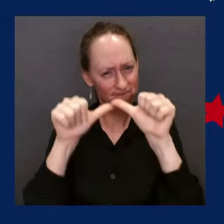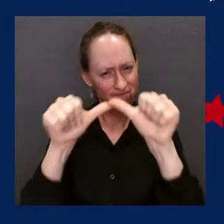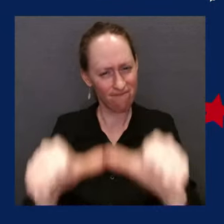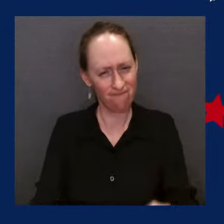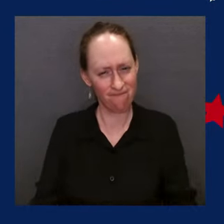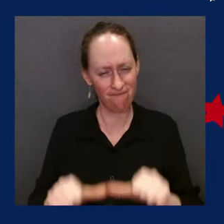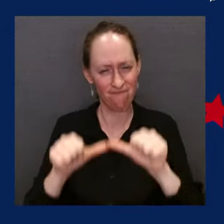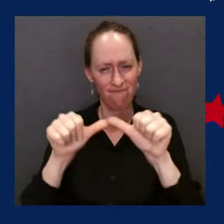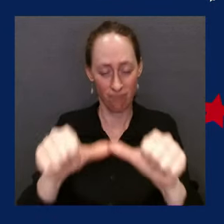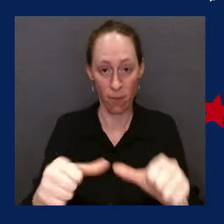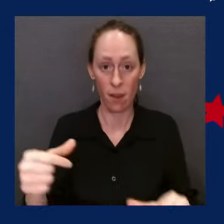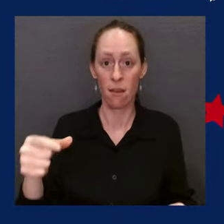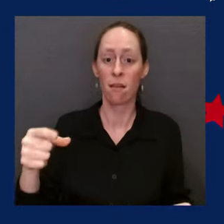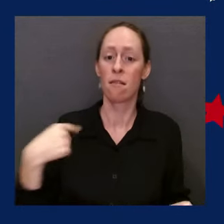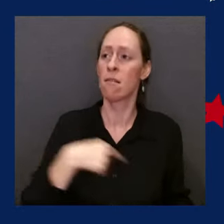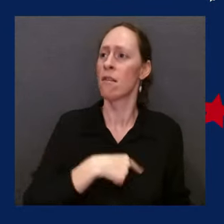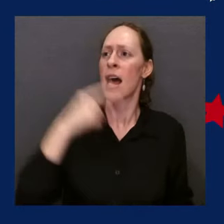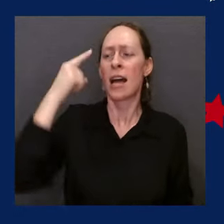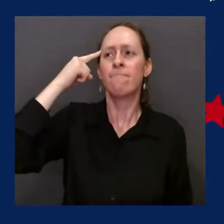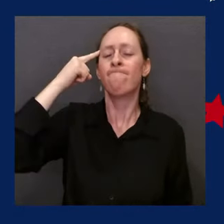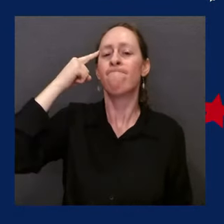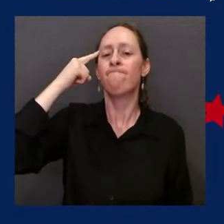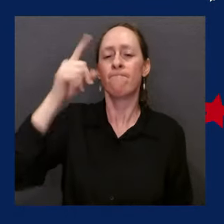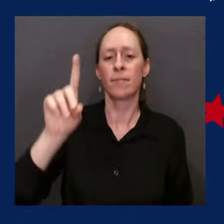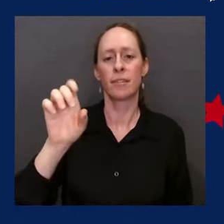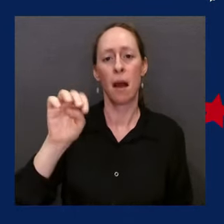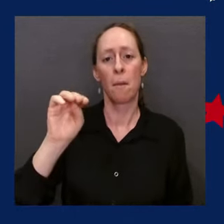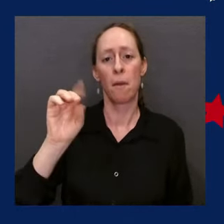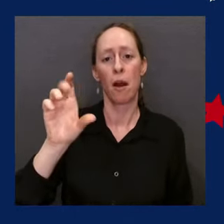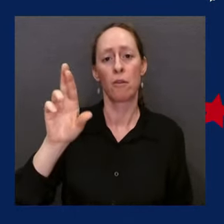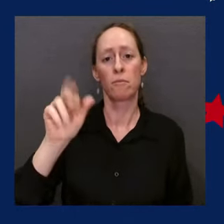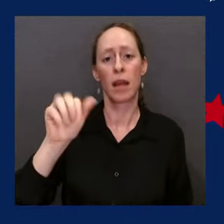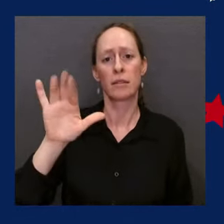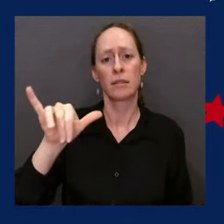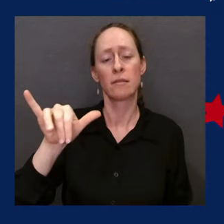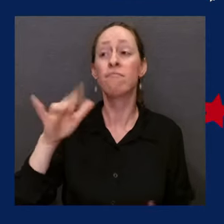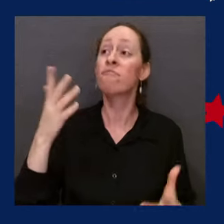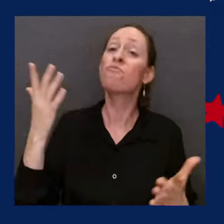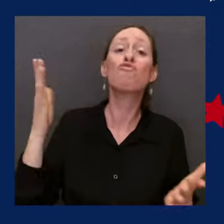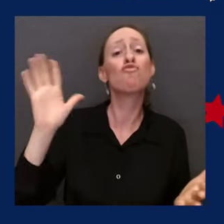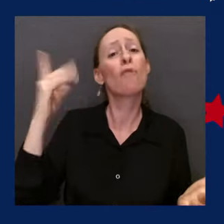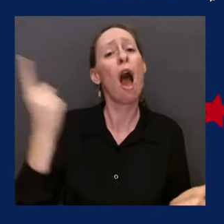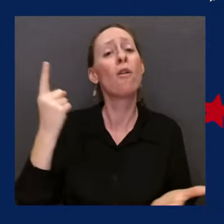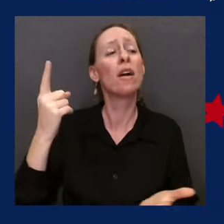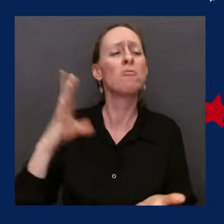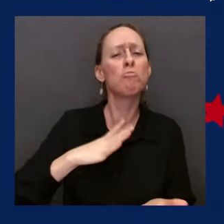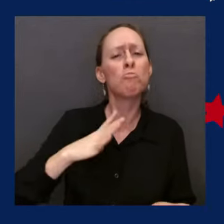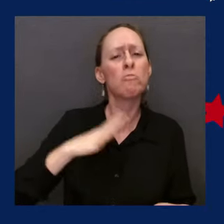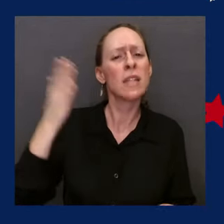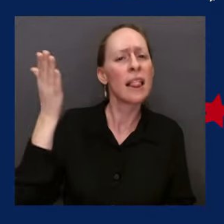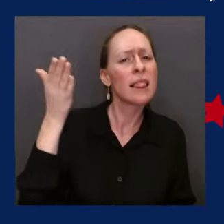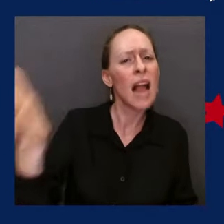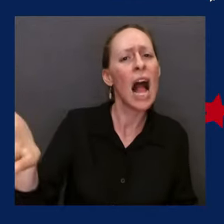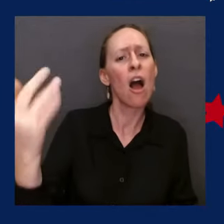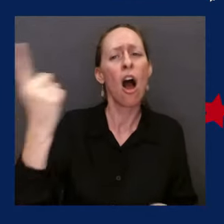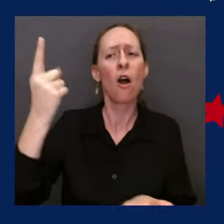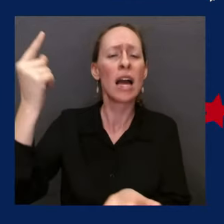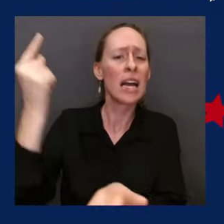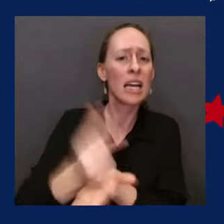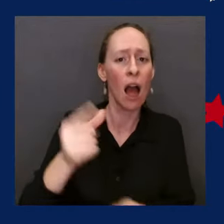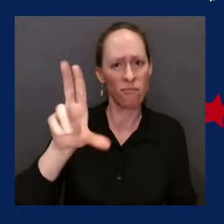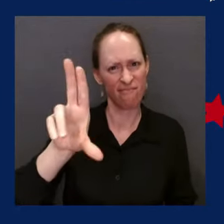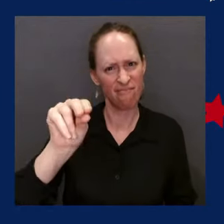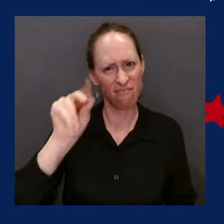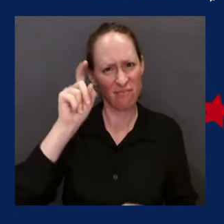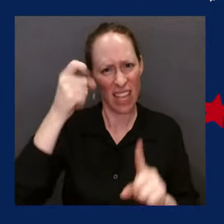Every generation must fight to maintain it and must always cherish it, defend it, and